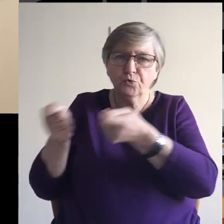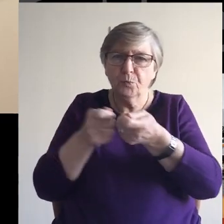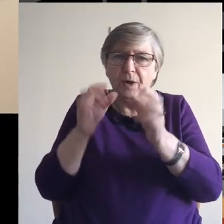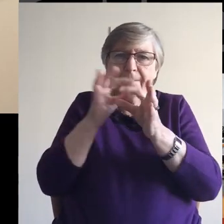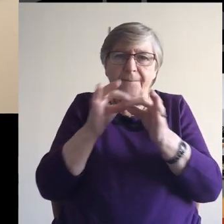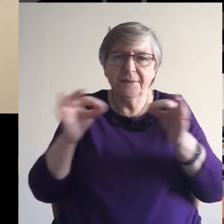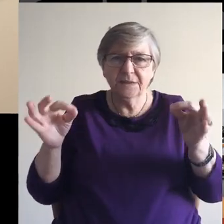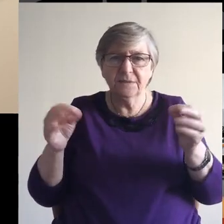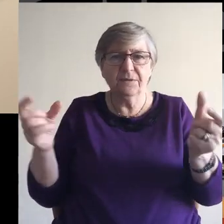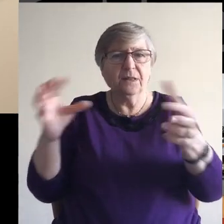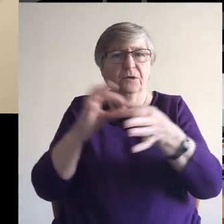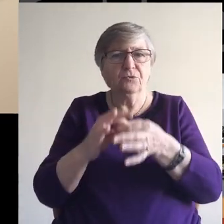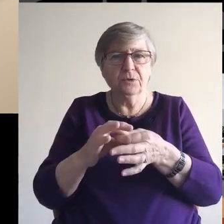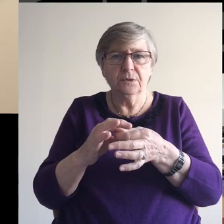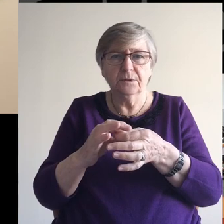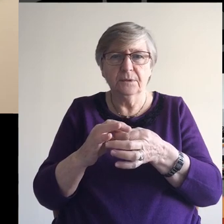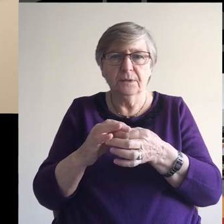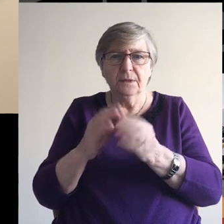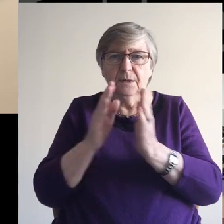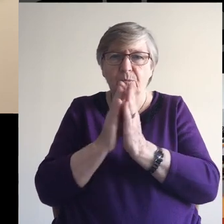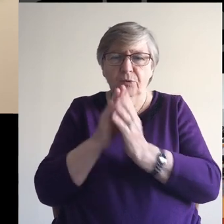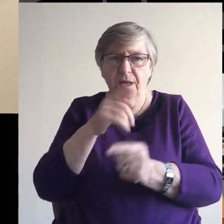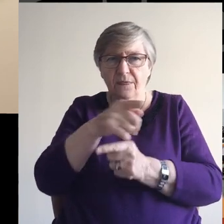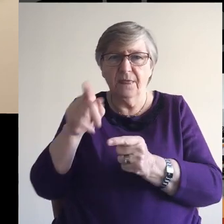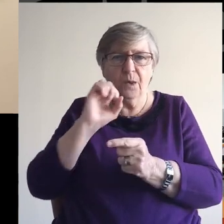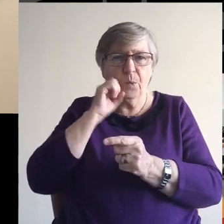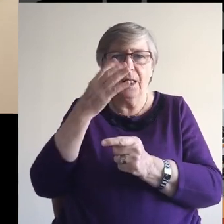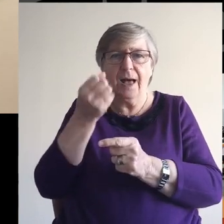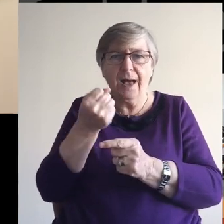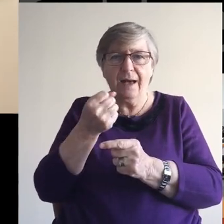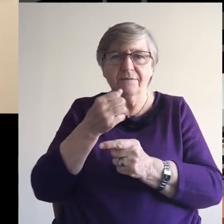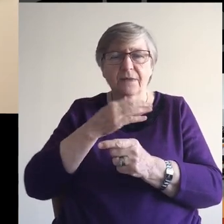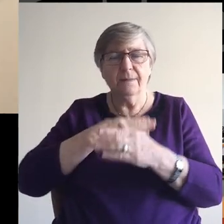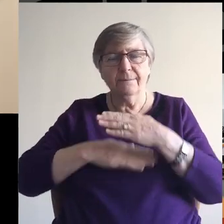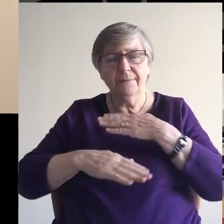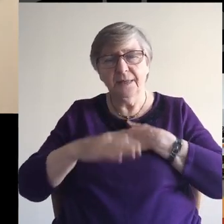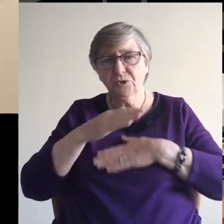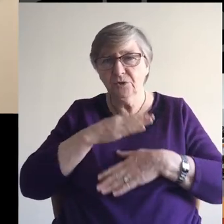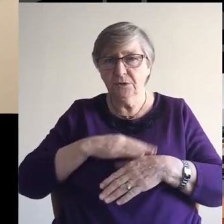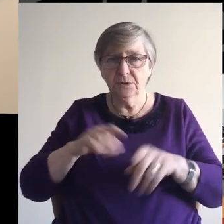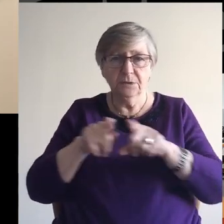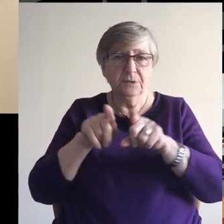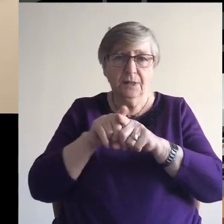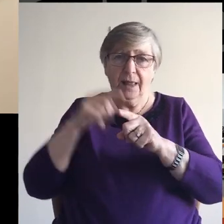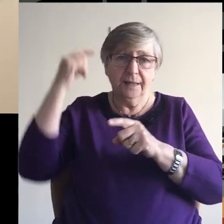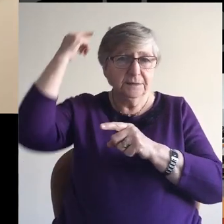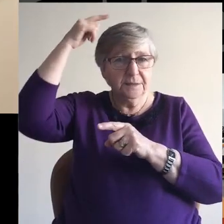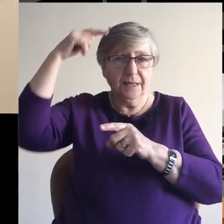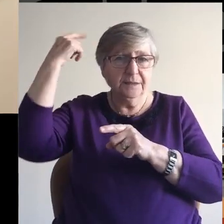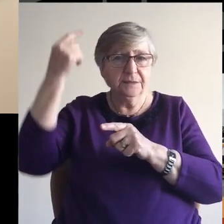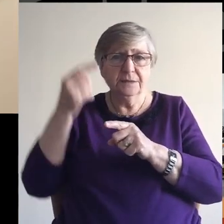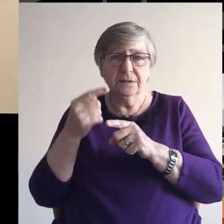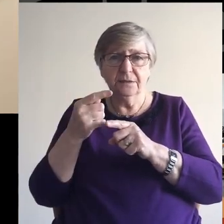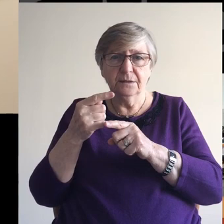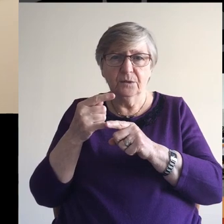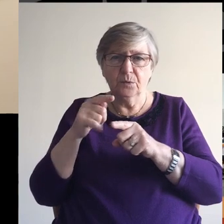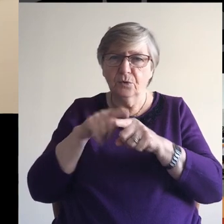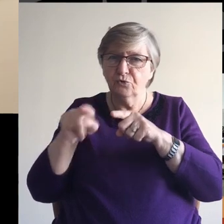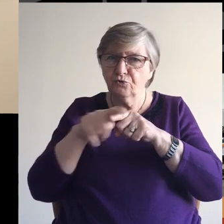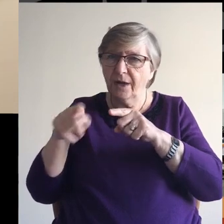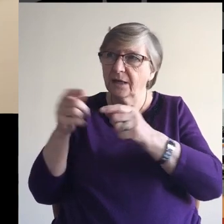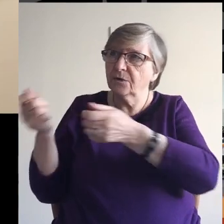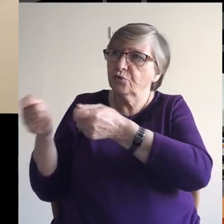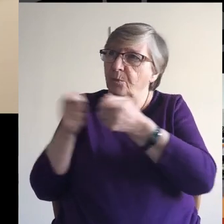We pray for these people. We pray that they might have the patience of saints as they seek to bring your will.